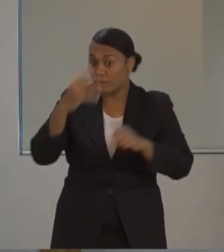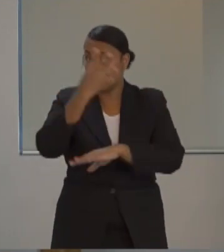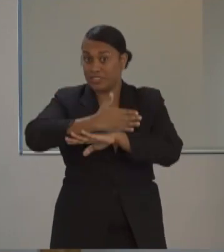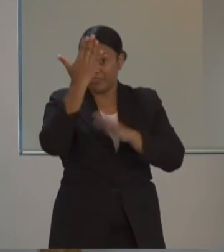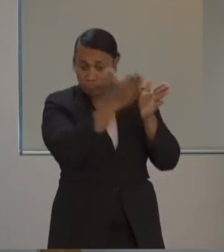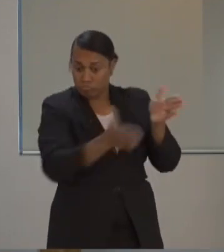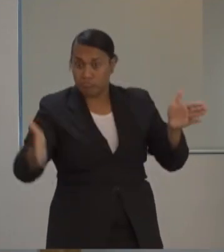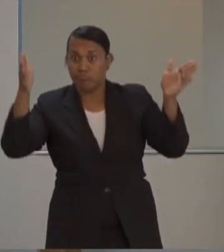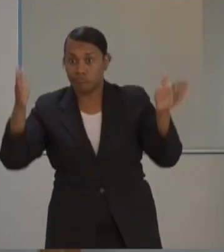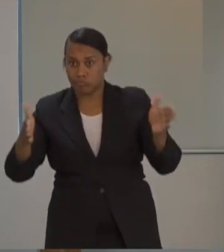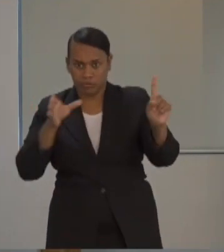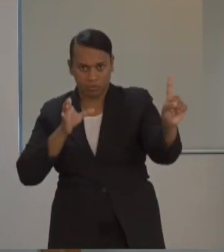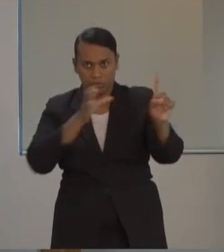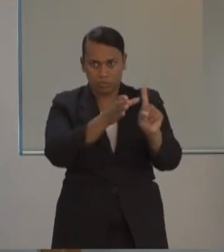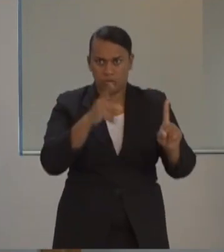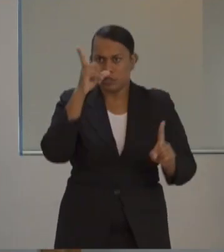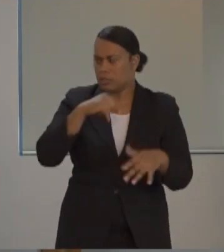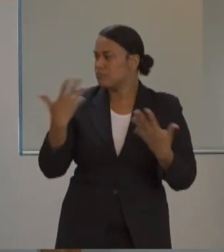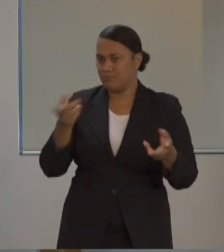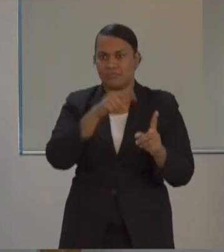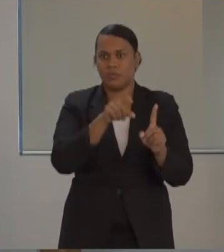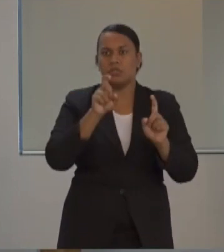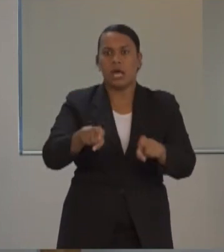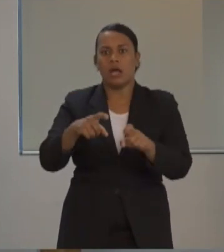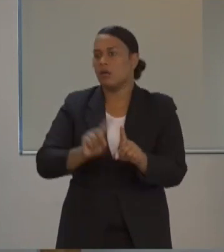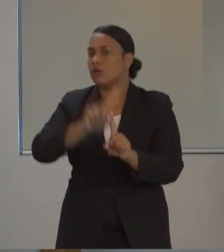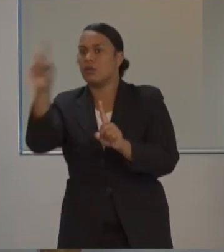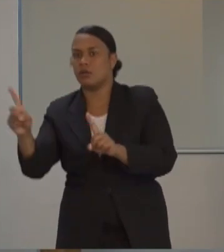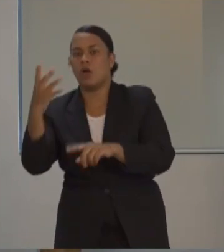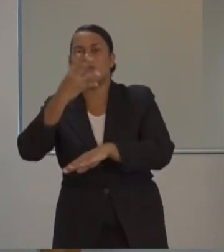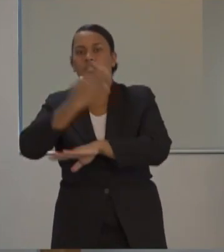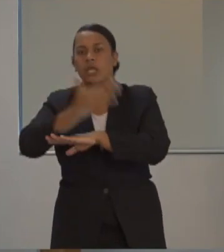they will be able to spend the remaining 14 days of the quarantine at home.